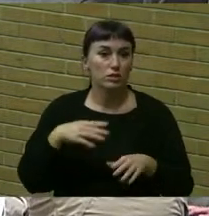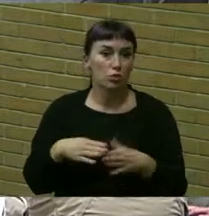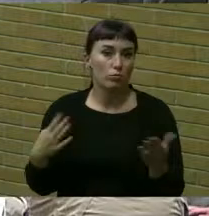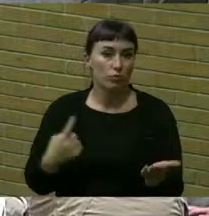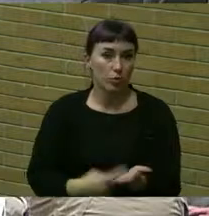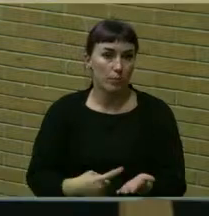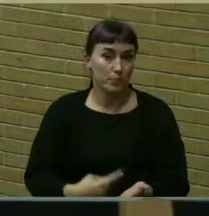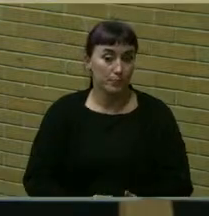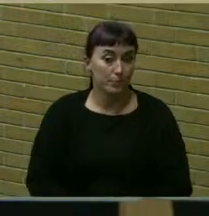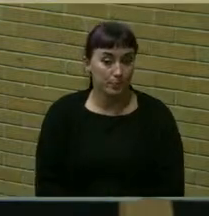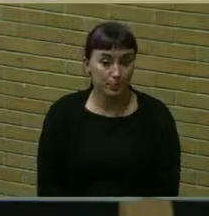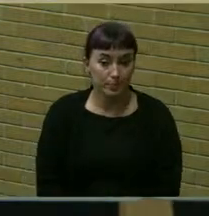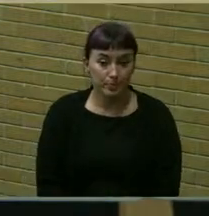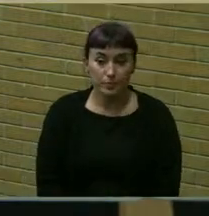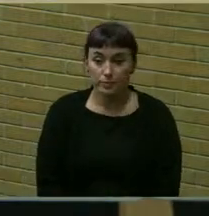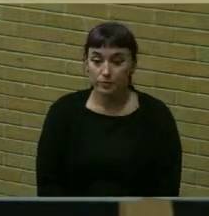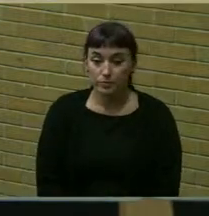forum?